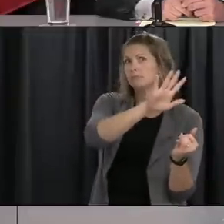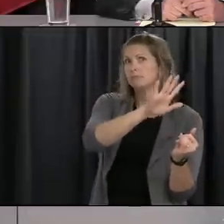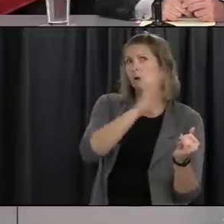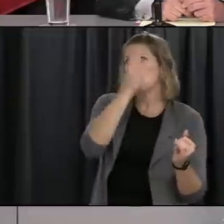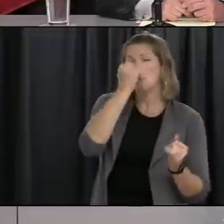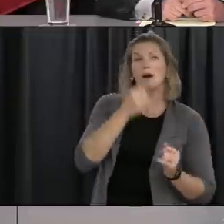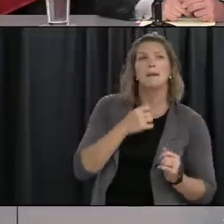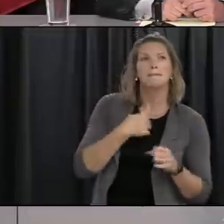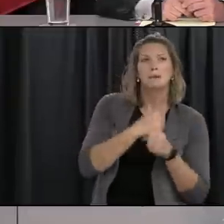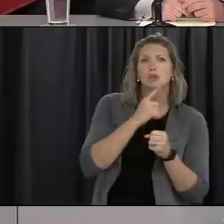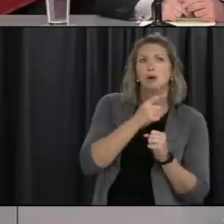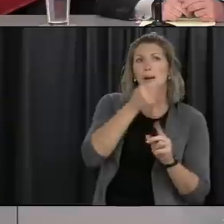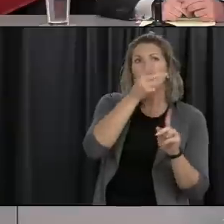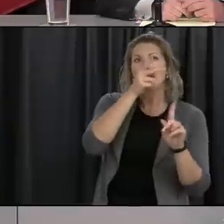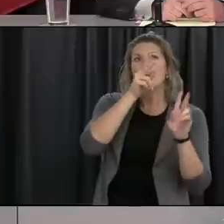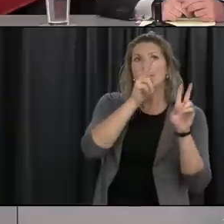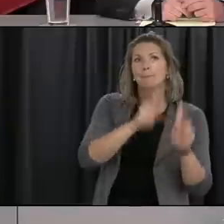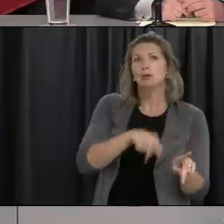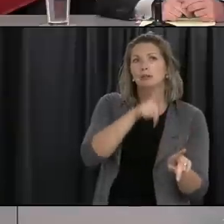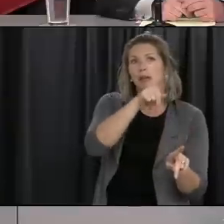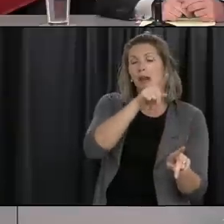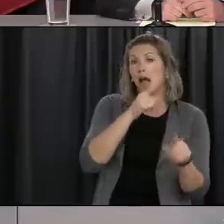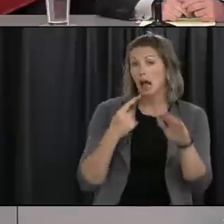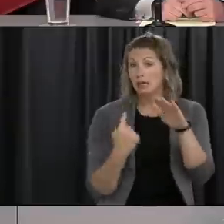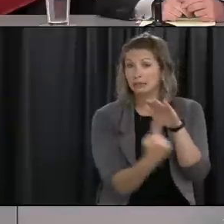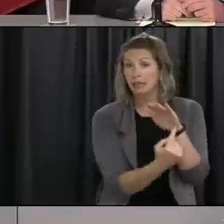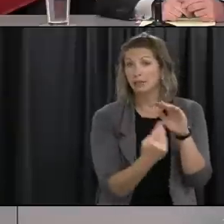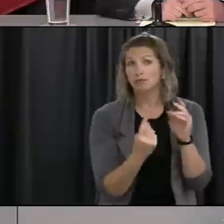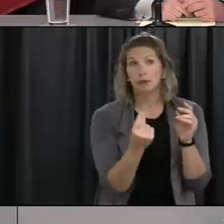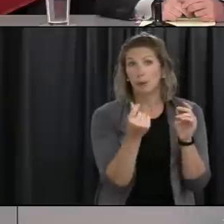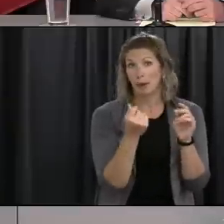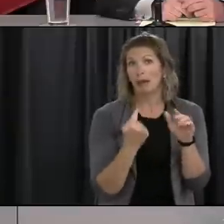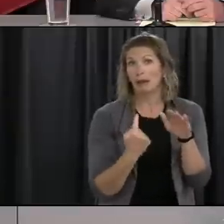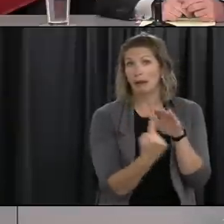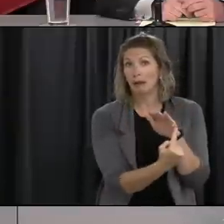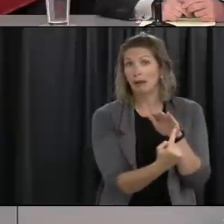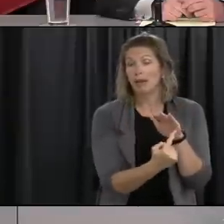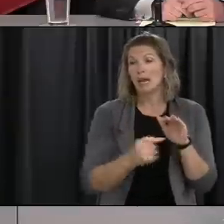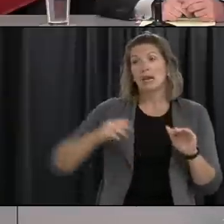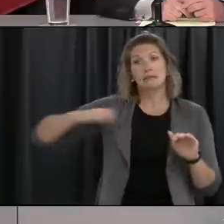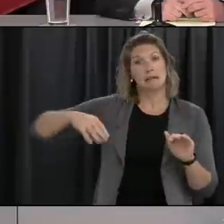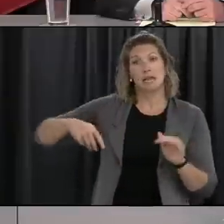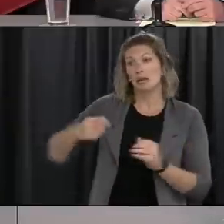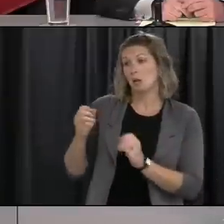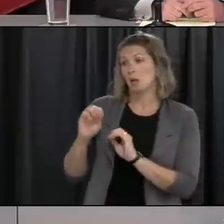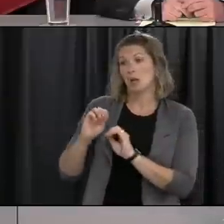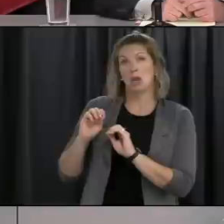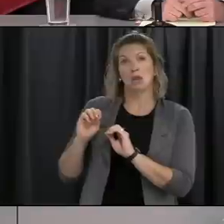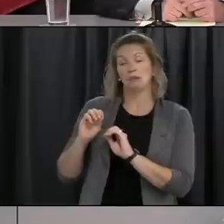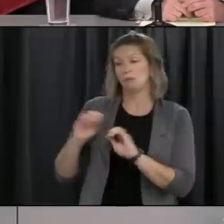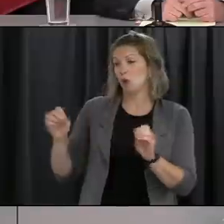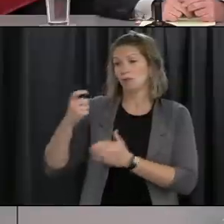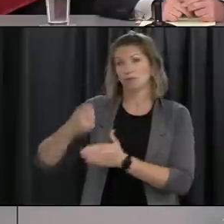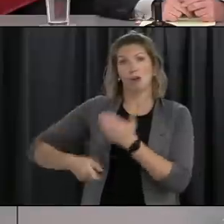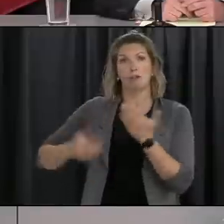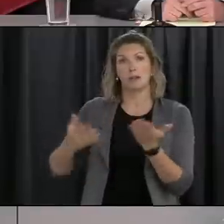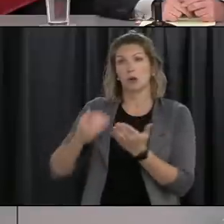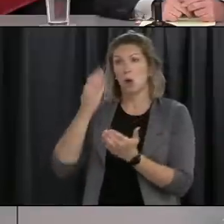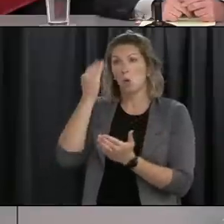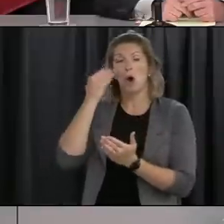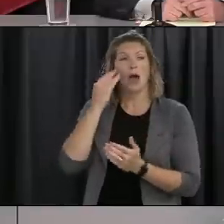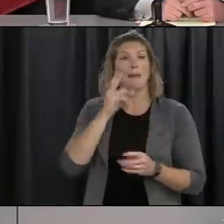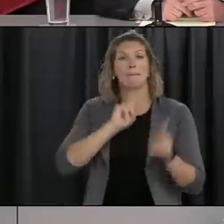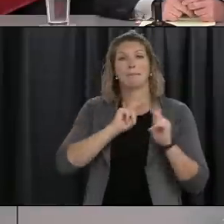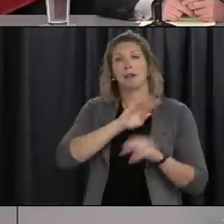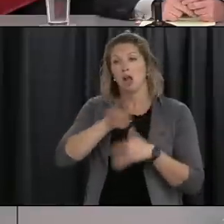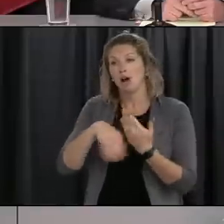self-isolate there's been no charges laid historically it yet in this province for someone who may not have would that be a consideration in this case